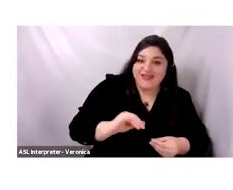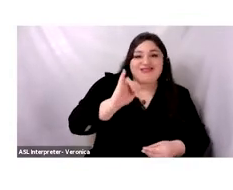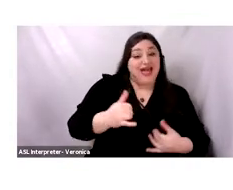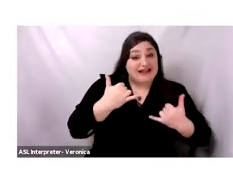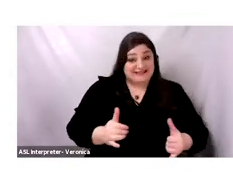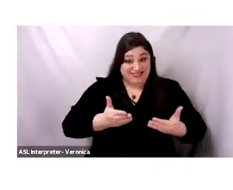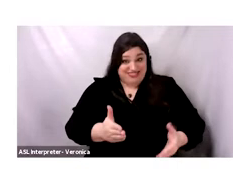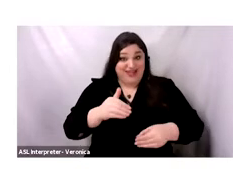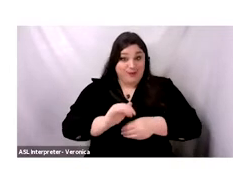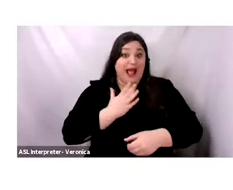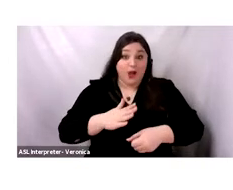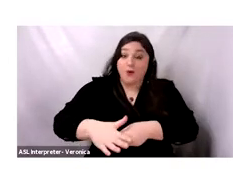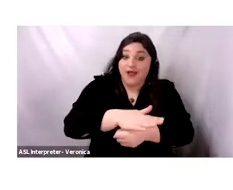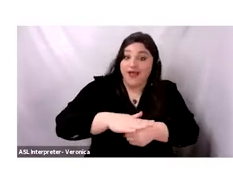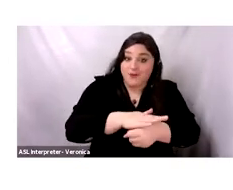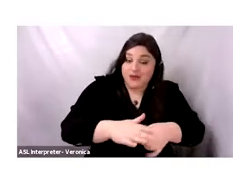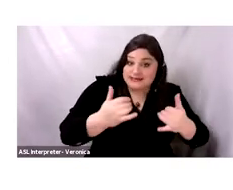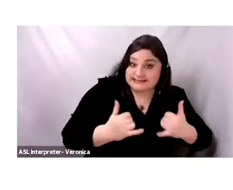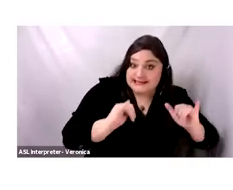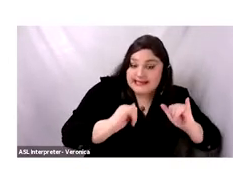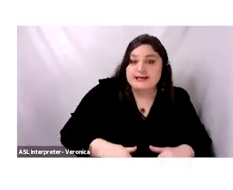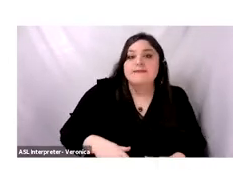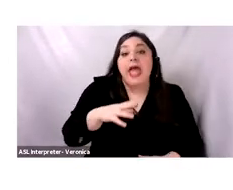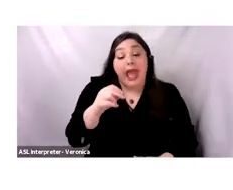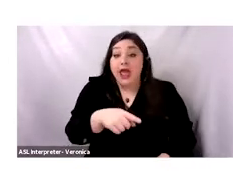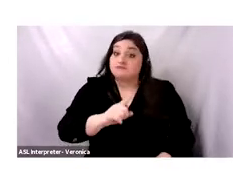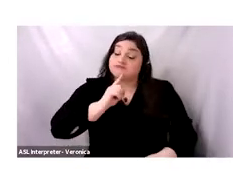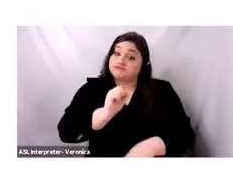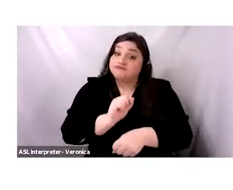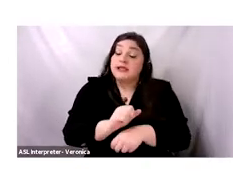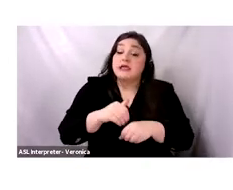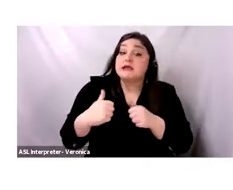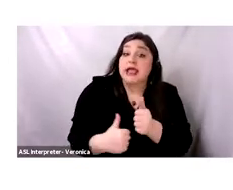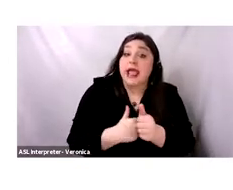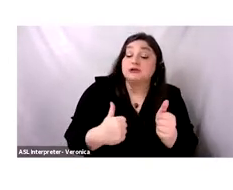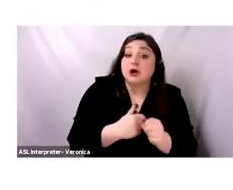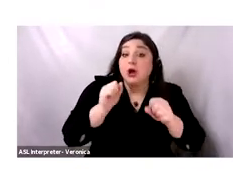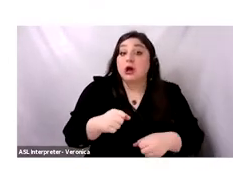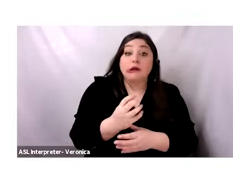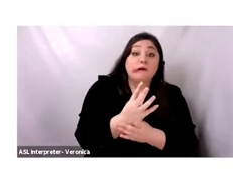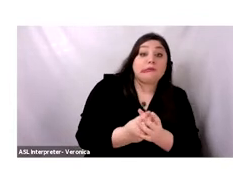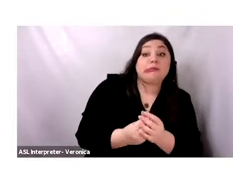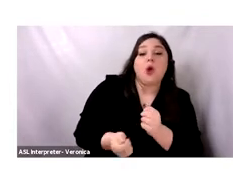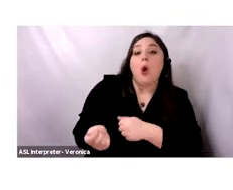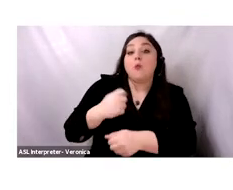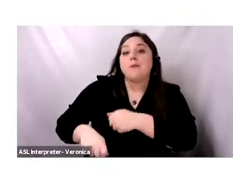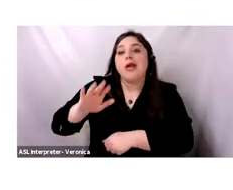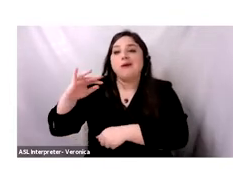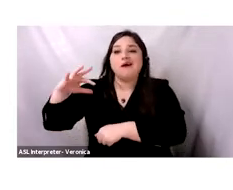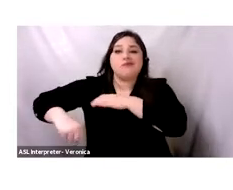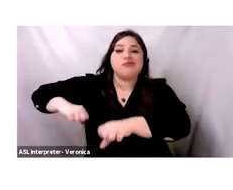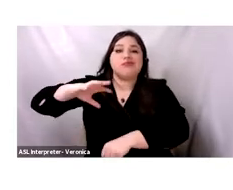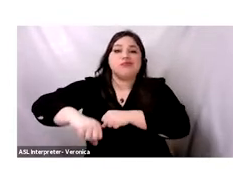actually in danger of being replaced by non-indigenous crops